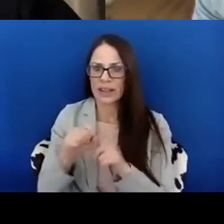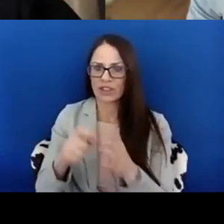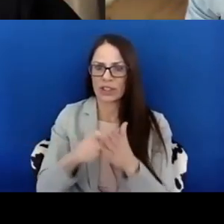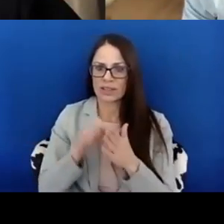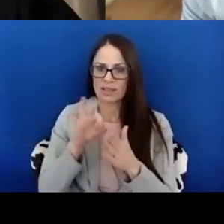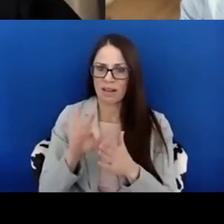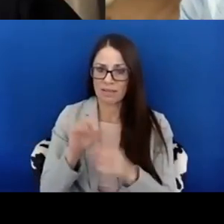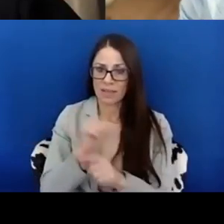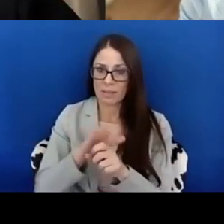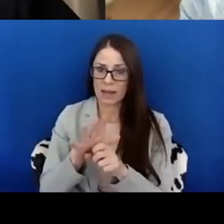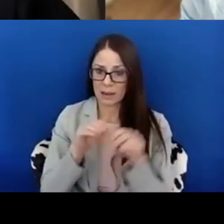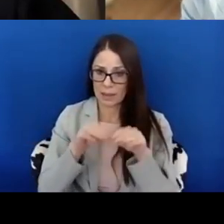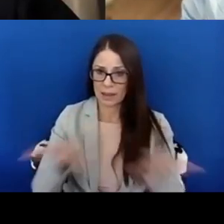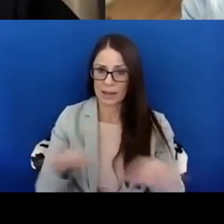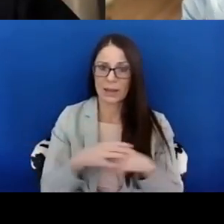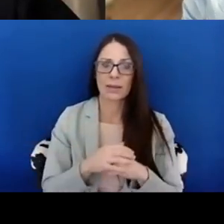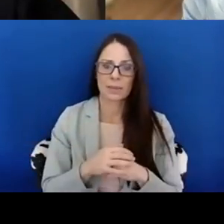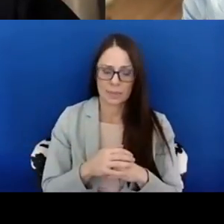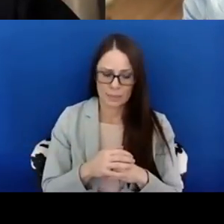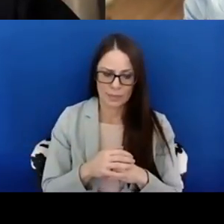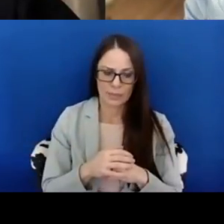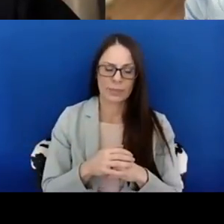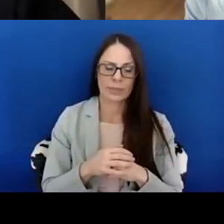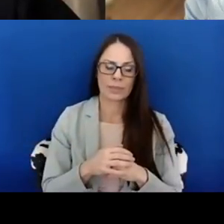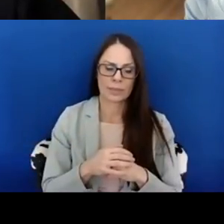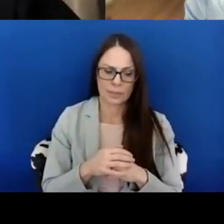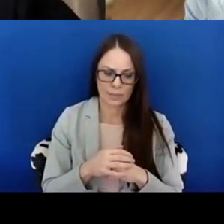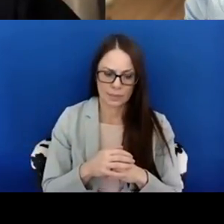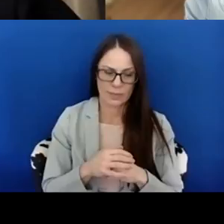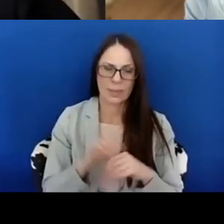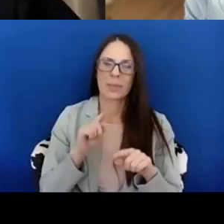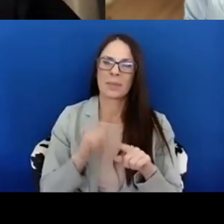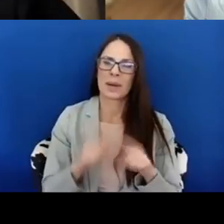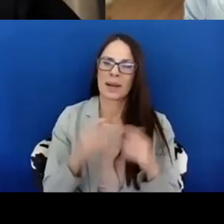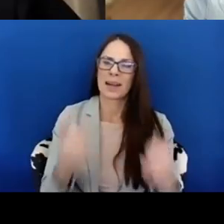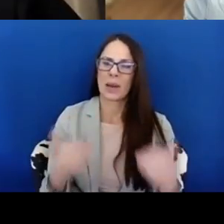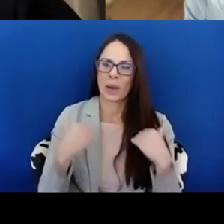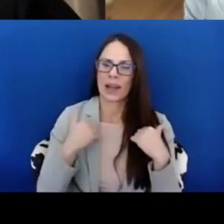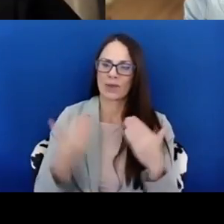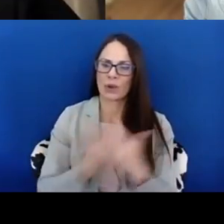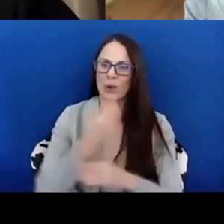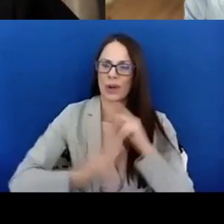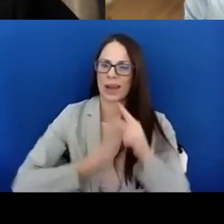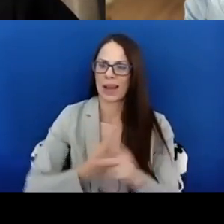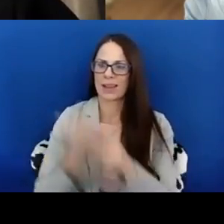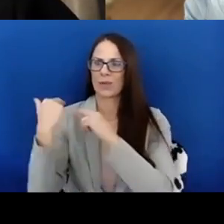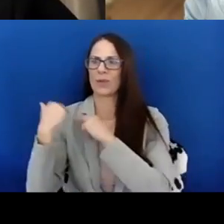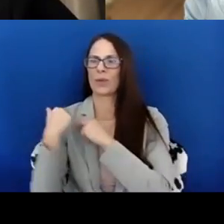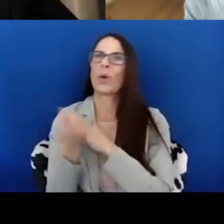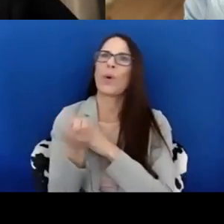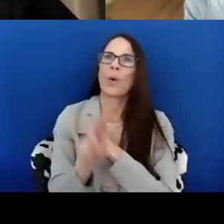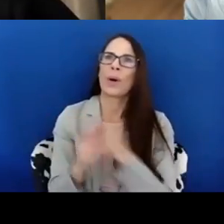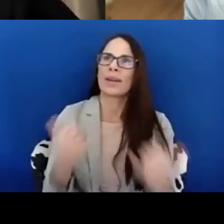But I do think that there are new kinds of responsibilities and there are responsibilities